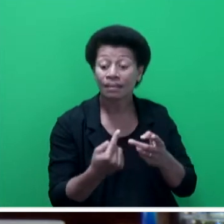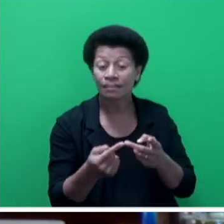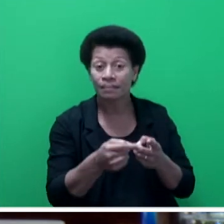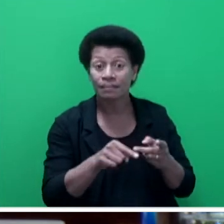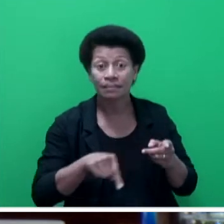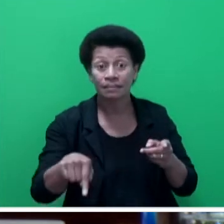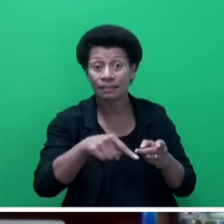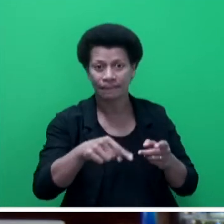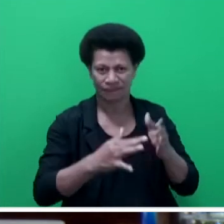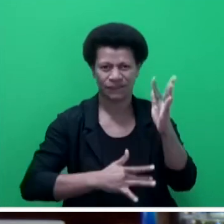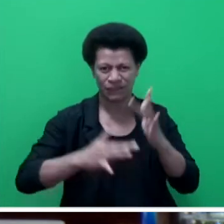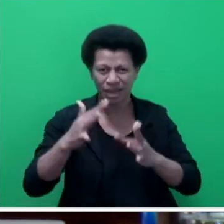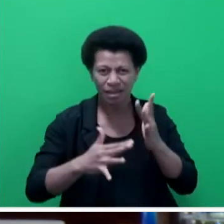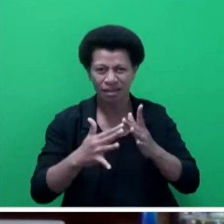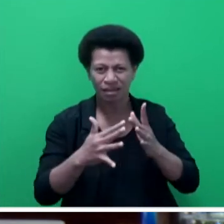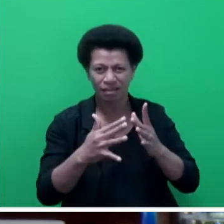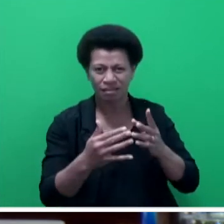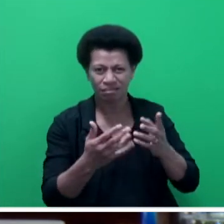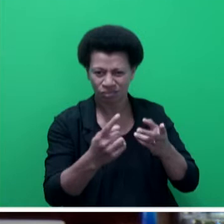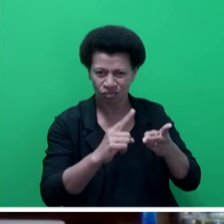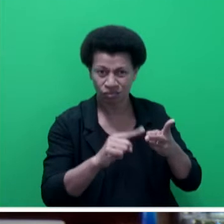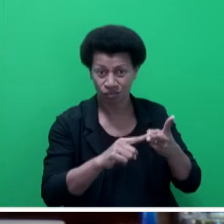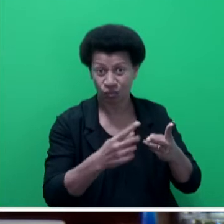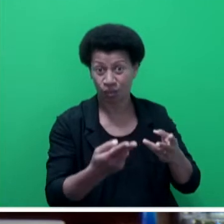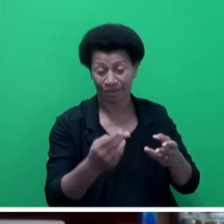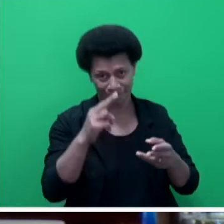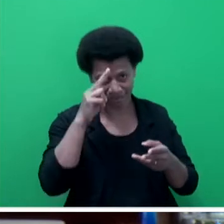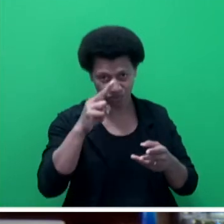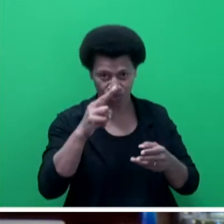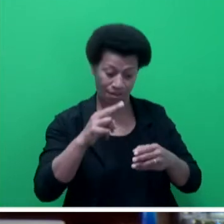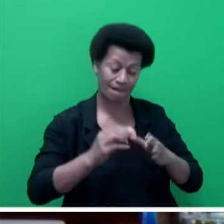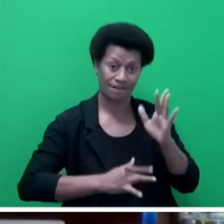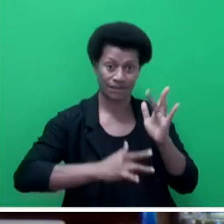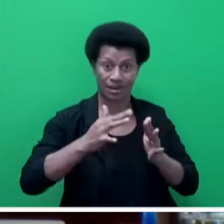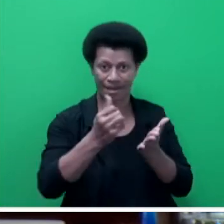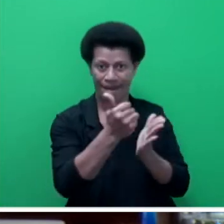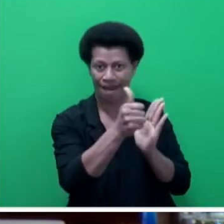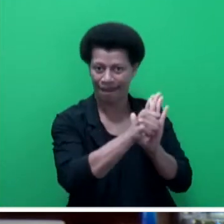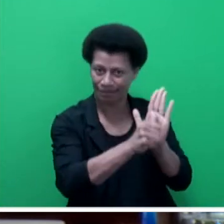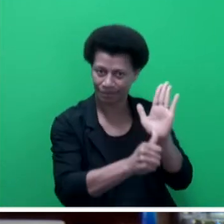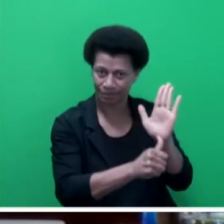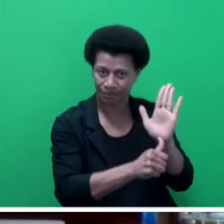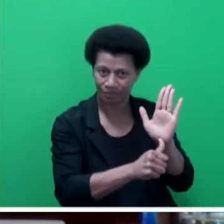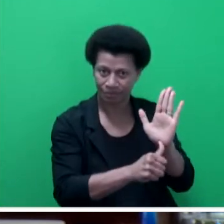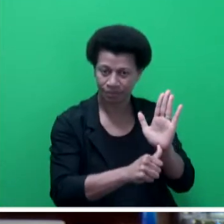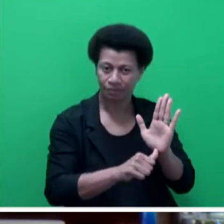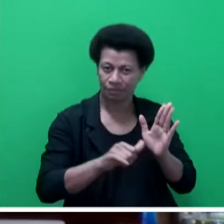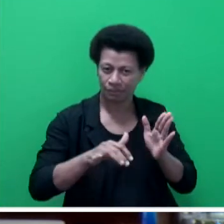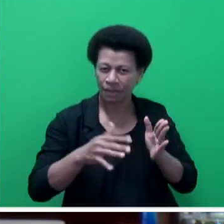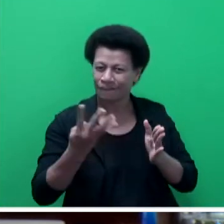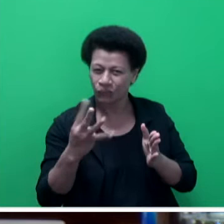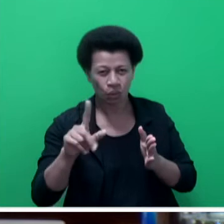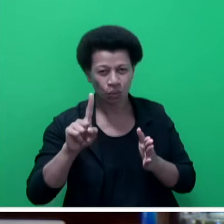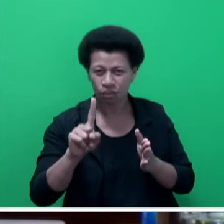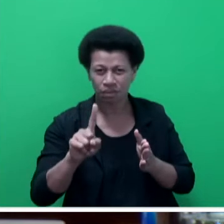fire boundaries in accordance with the National Fire Services Act. Approximately 44.1% of